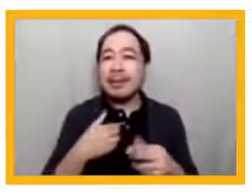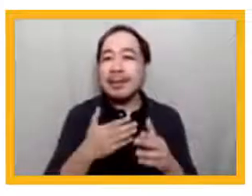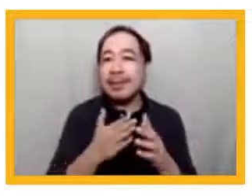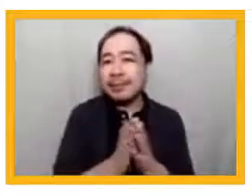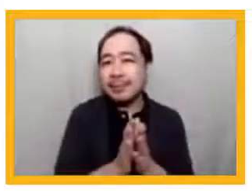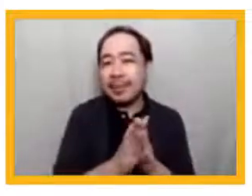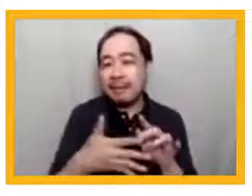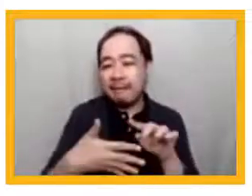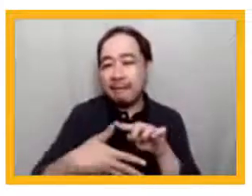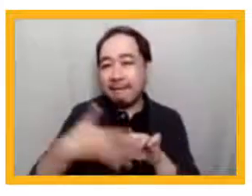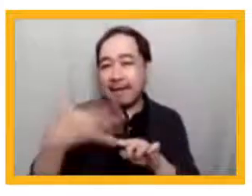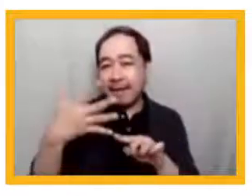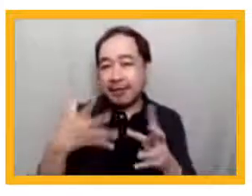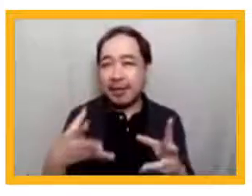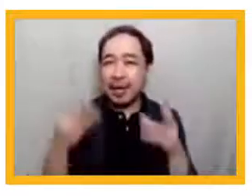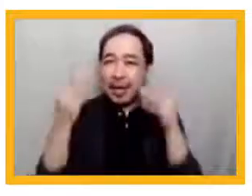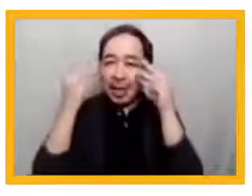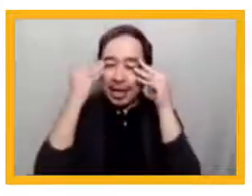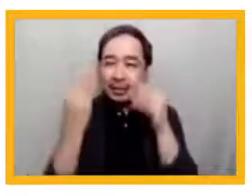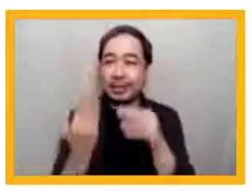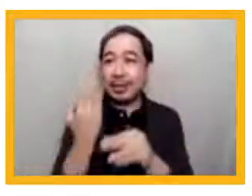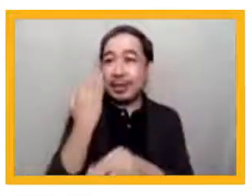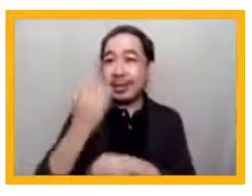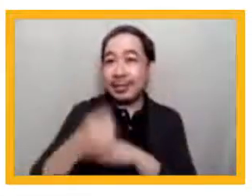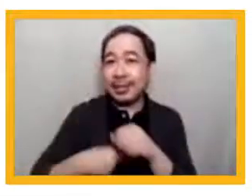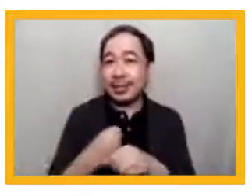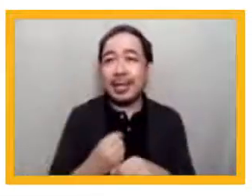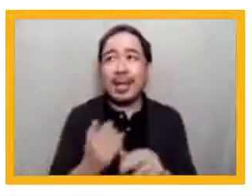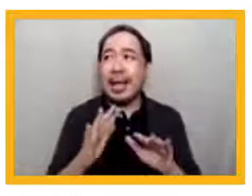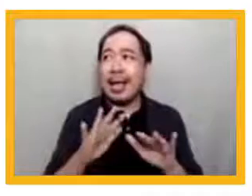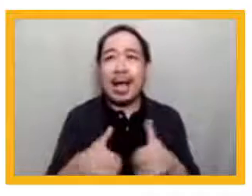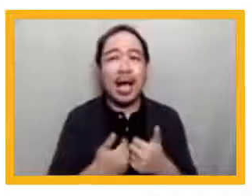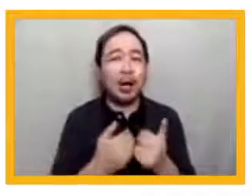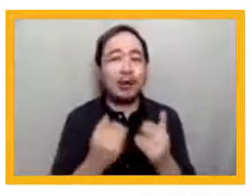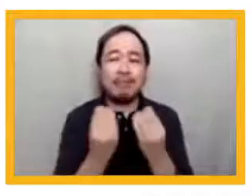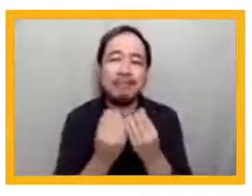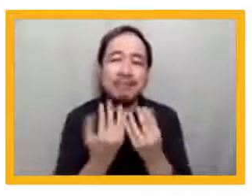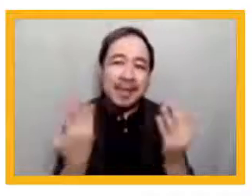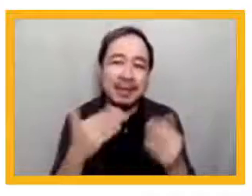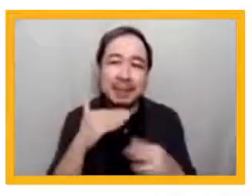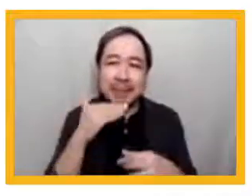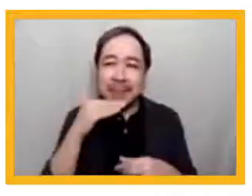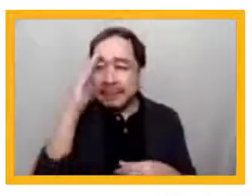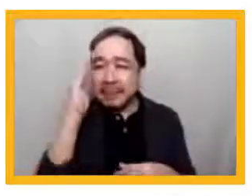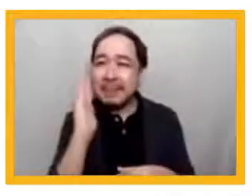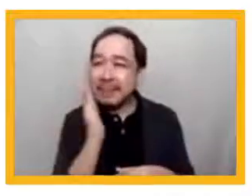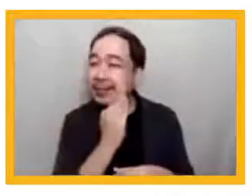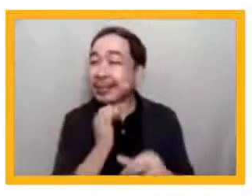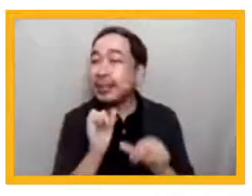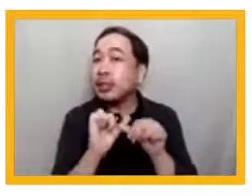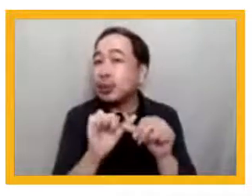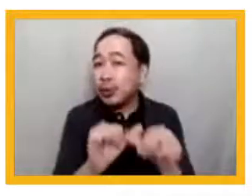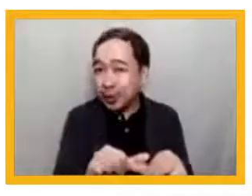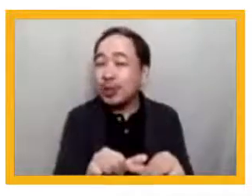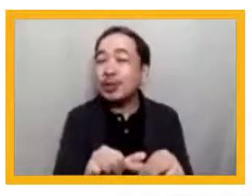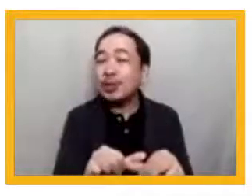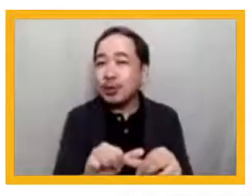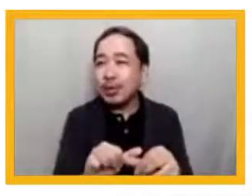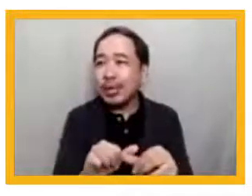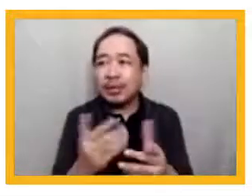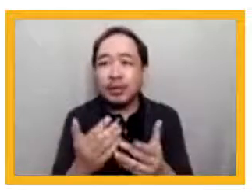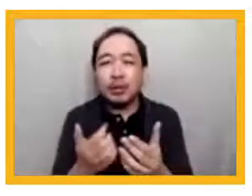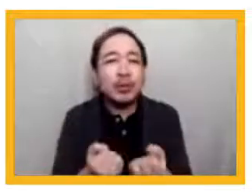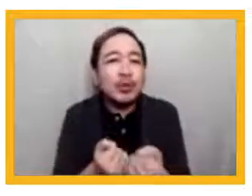past year, and how with the help of 1,500 parents, we ensured learning continuity for close to 10,000 public school students.